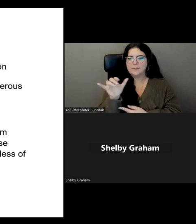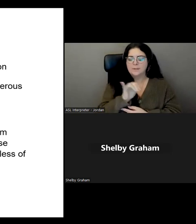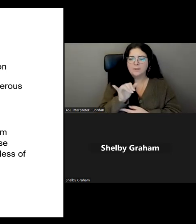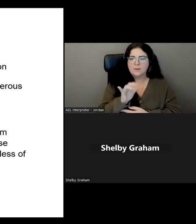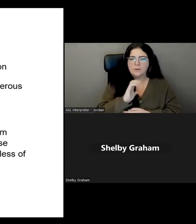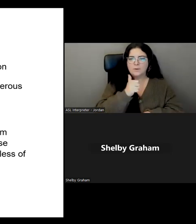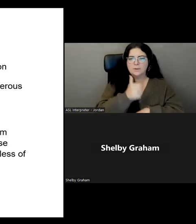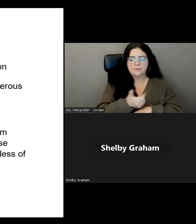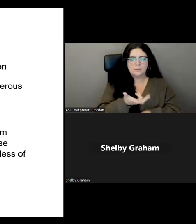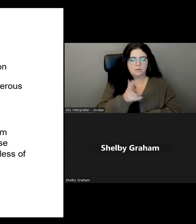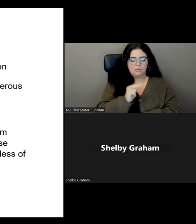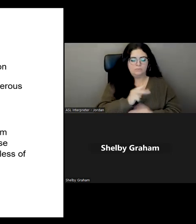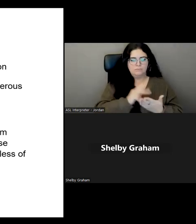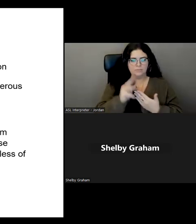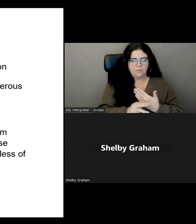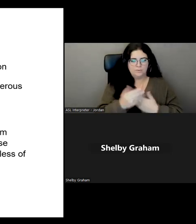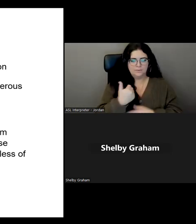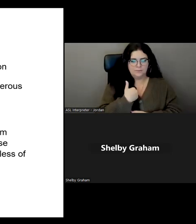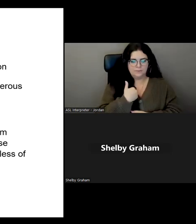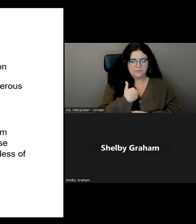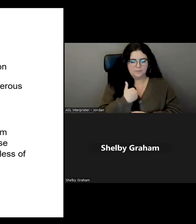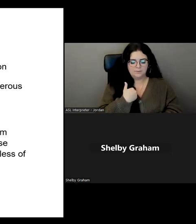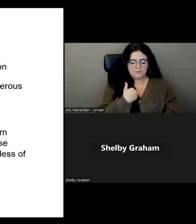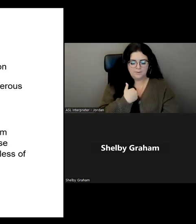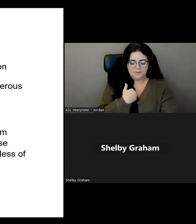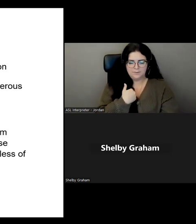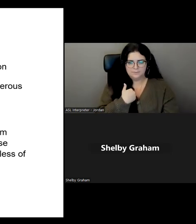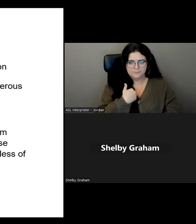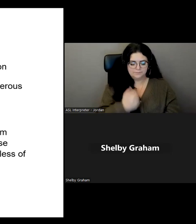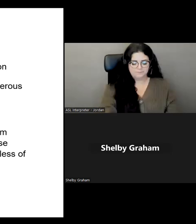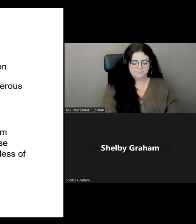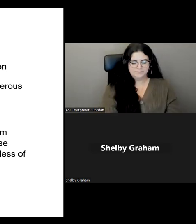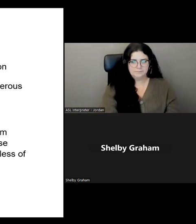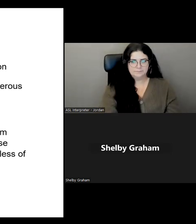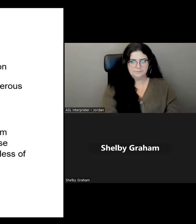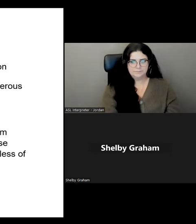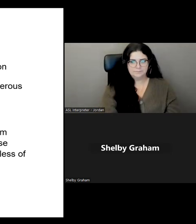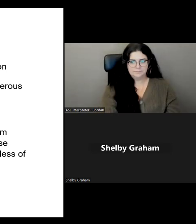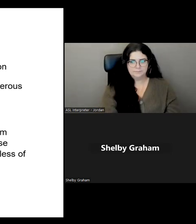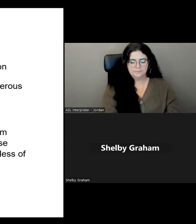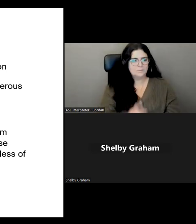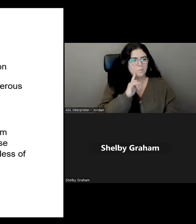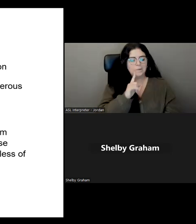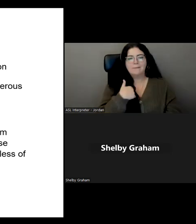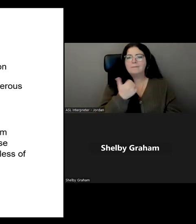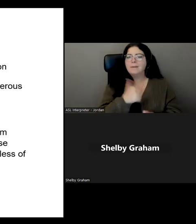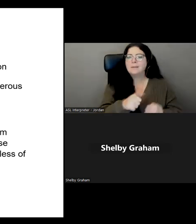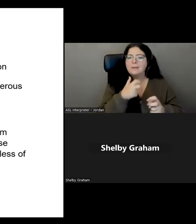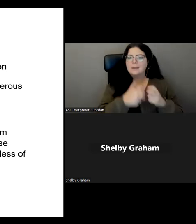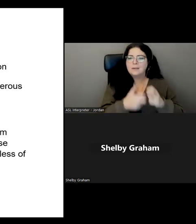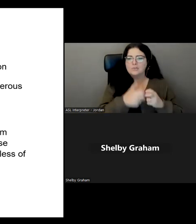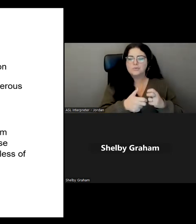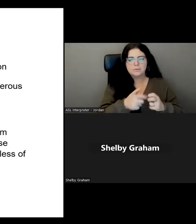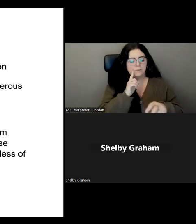own in-house programs to tackle these social and economic issues that we